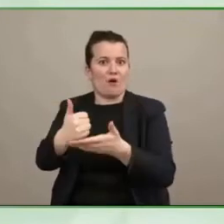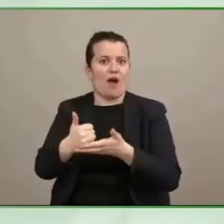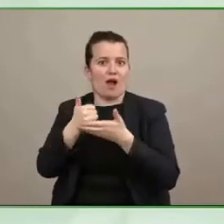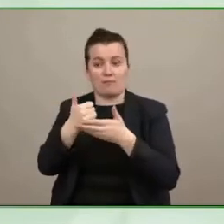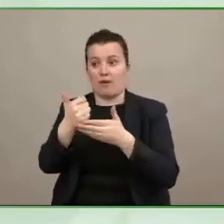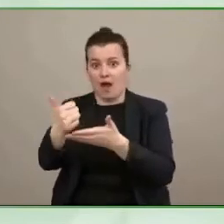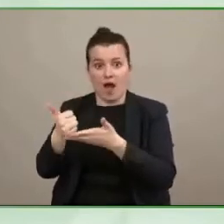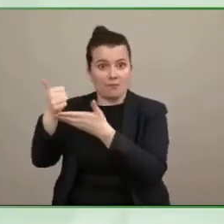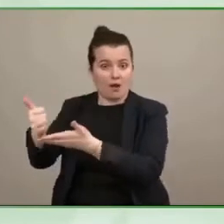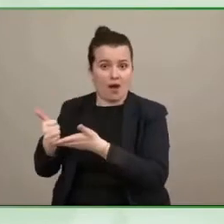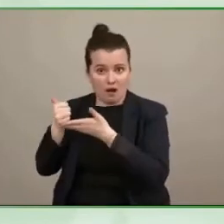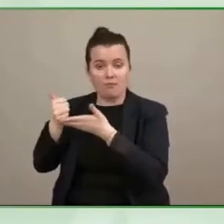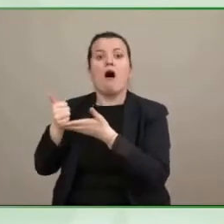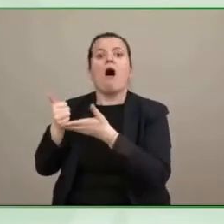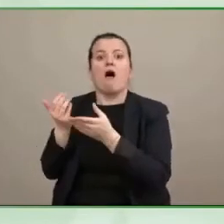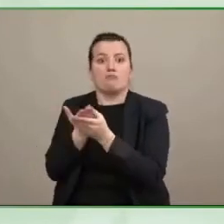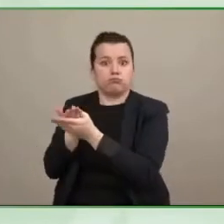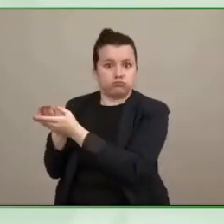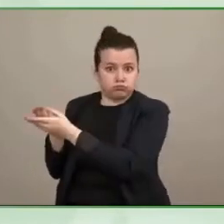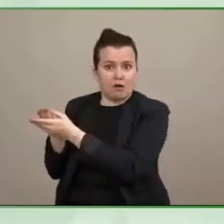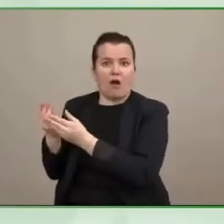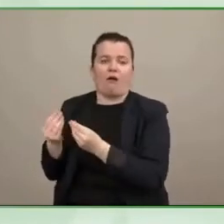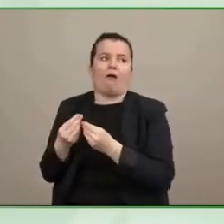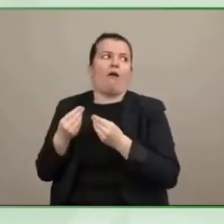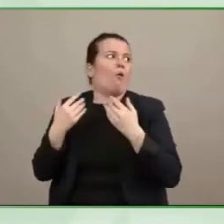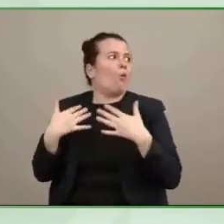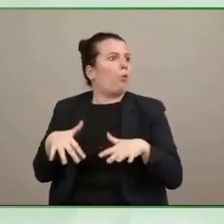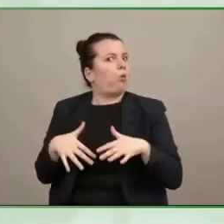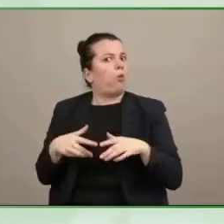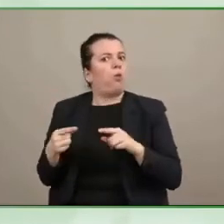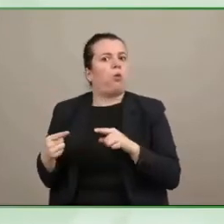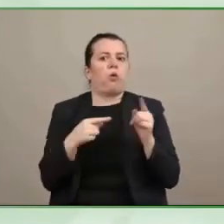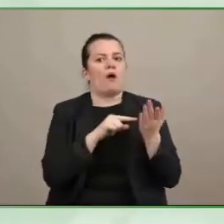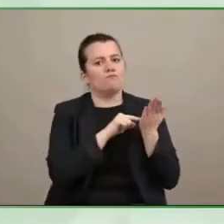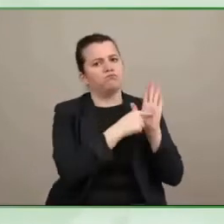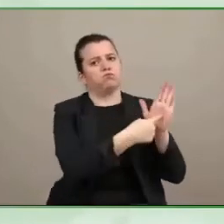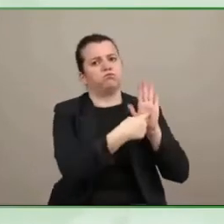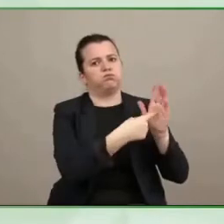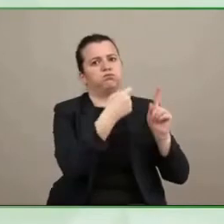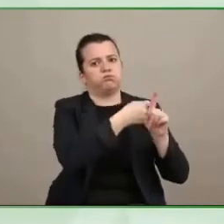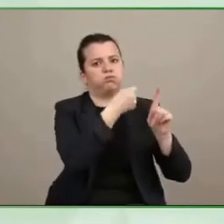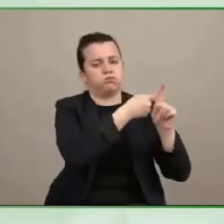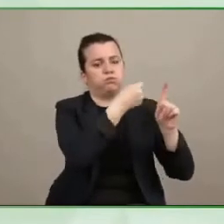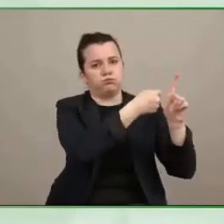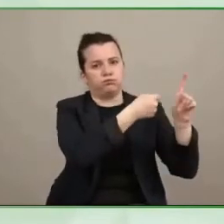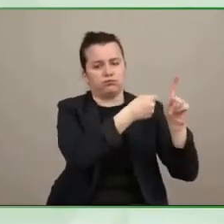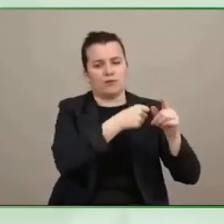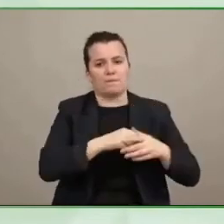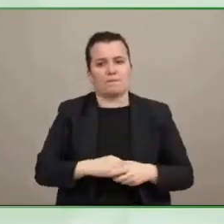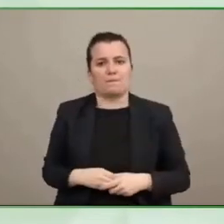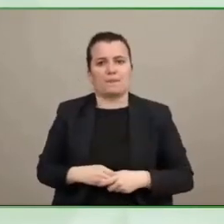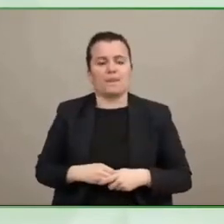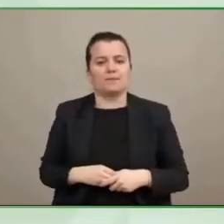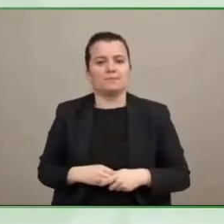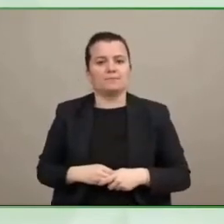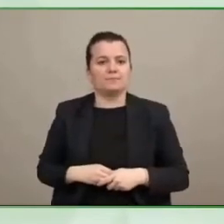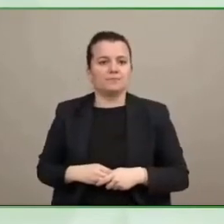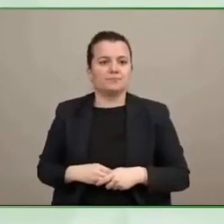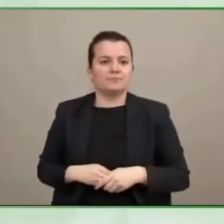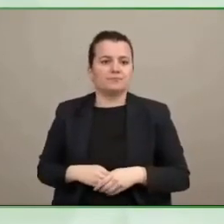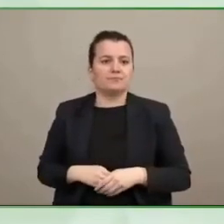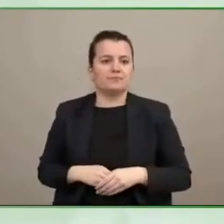and i'm still at the more nascent stage on that project but as i mentioned earlier ram